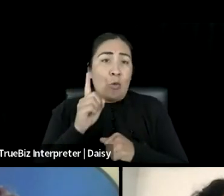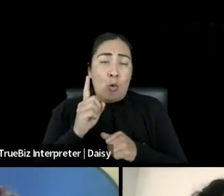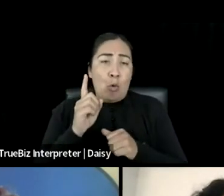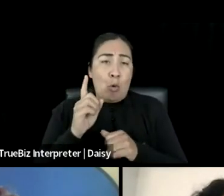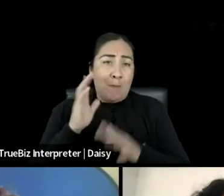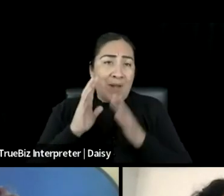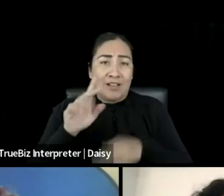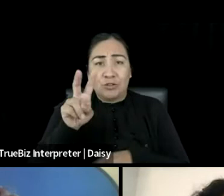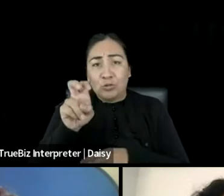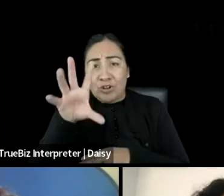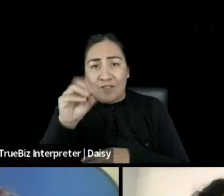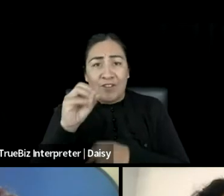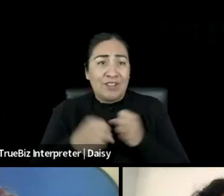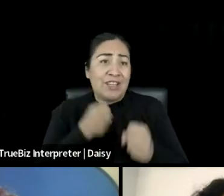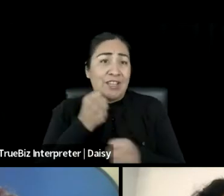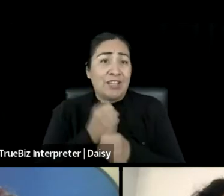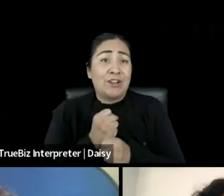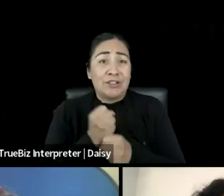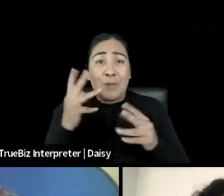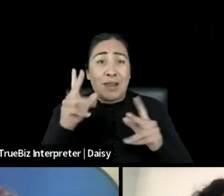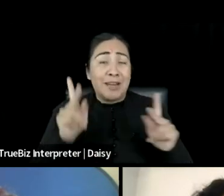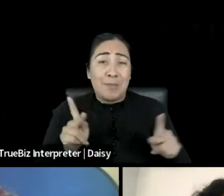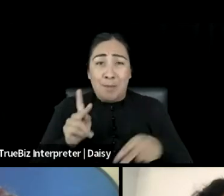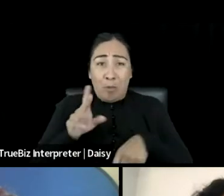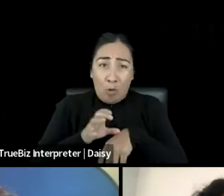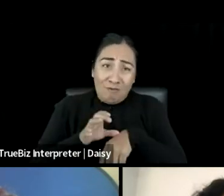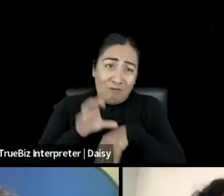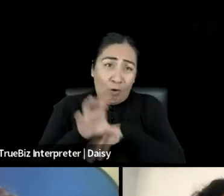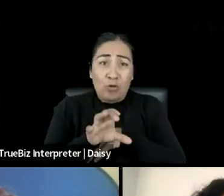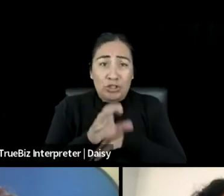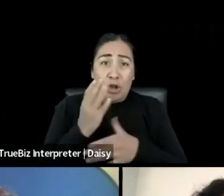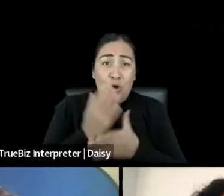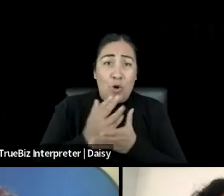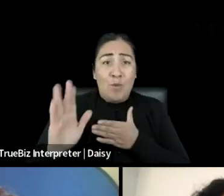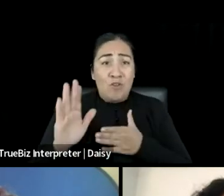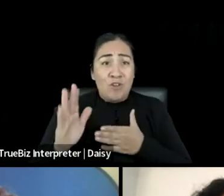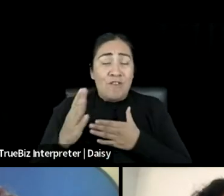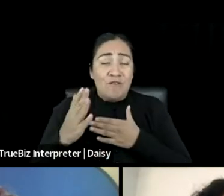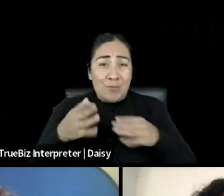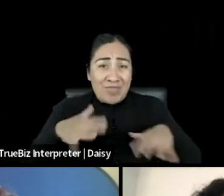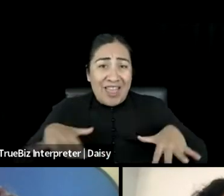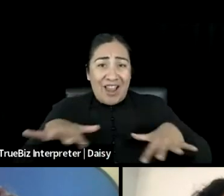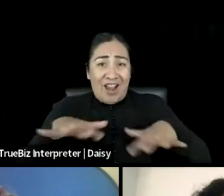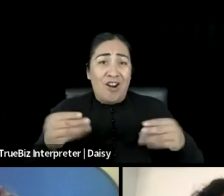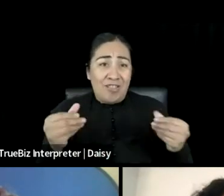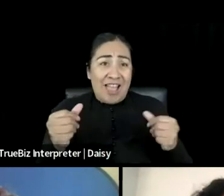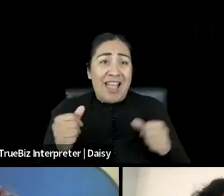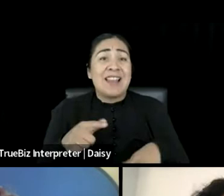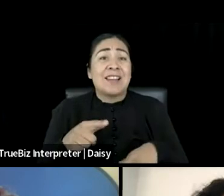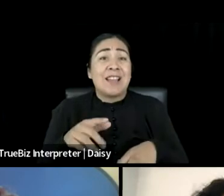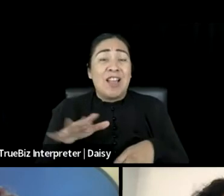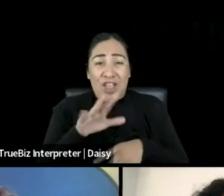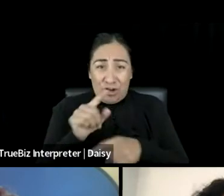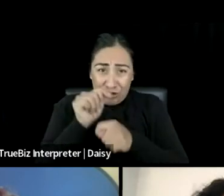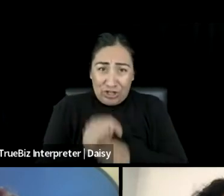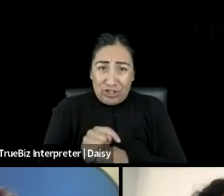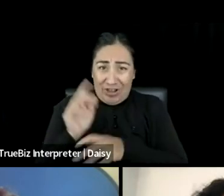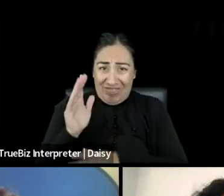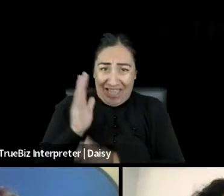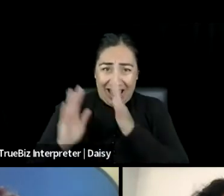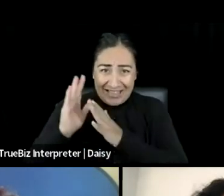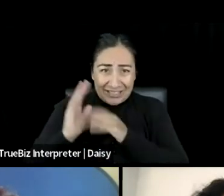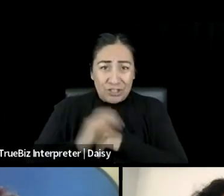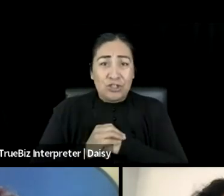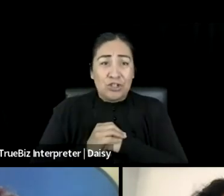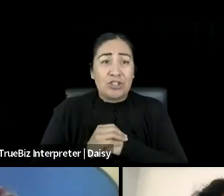throughout the country, though some families remain. These families continue the traditions of their ancestors to this day. The violence that